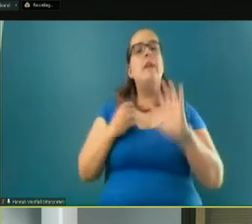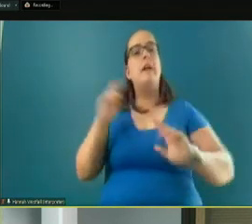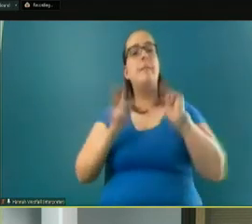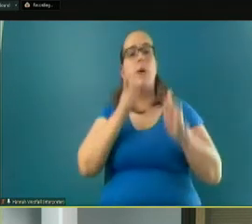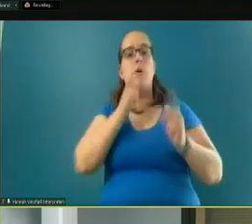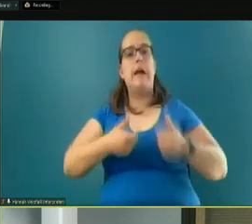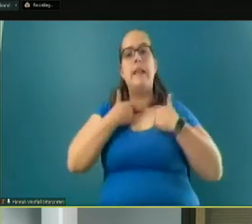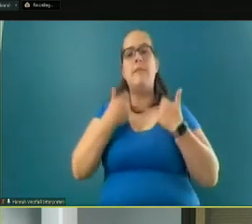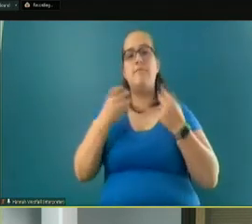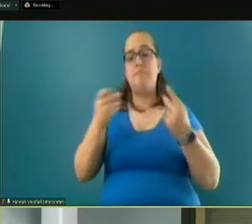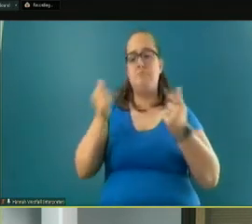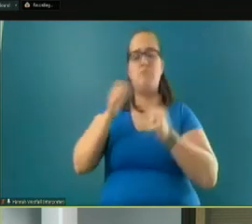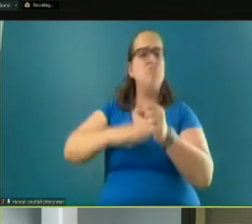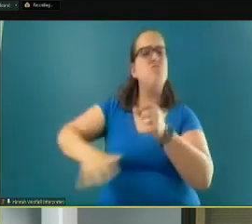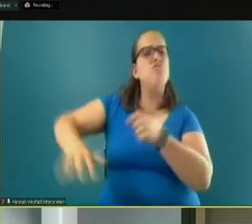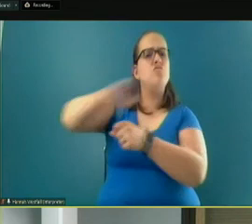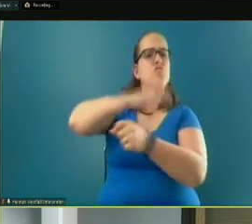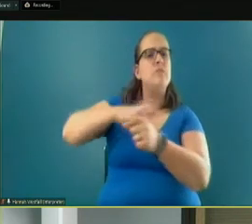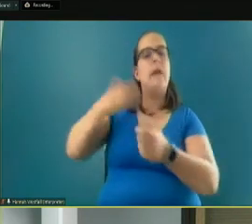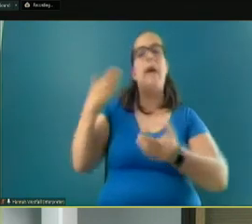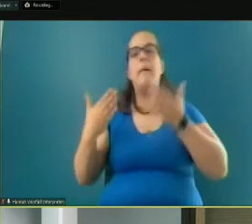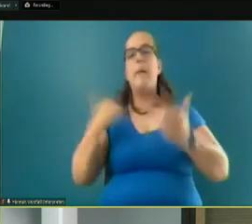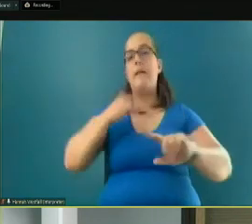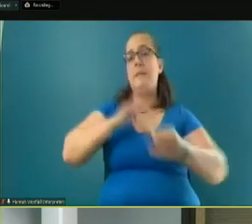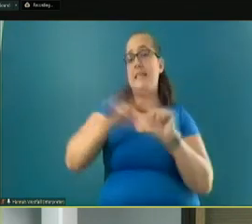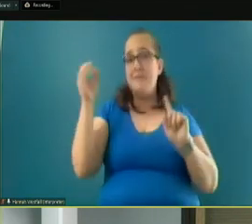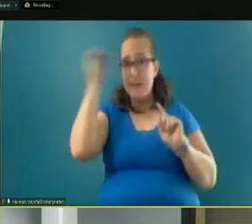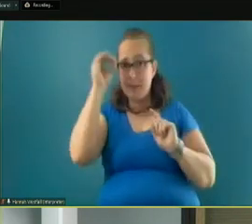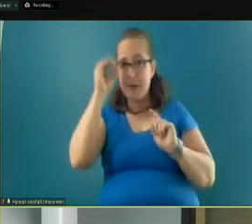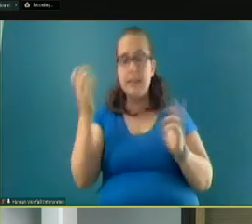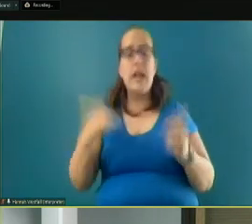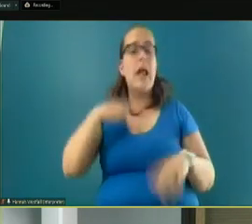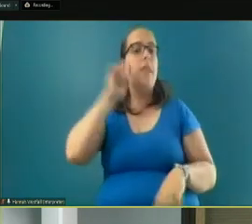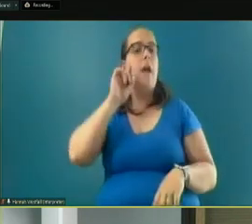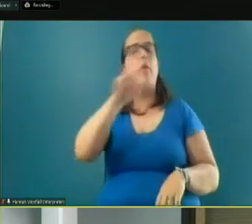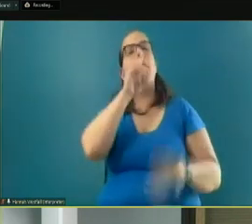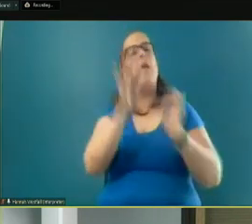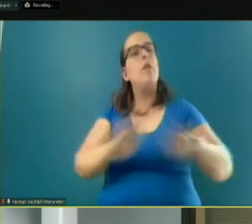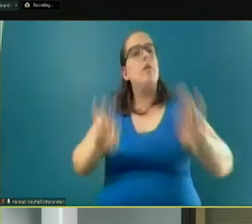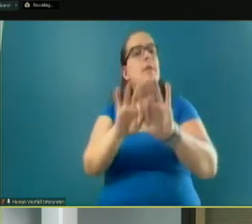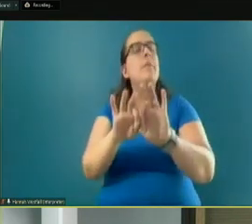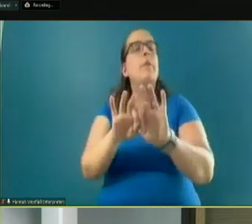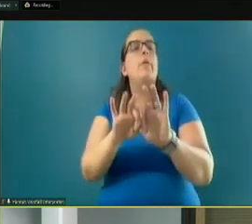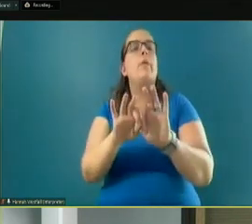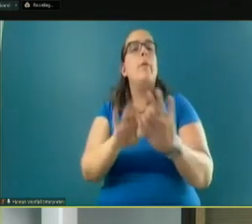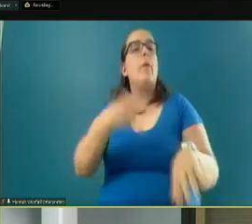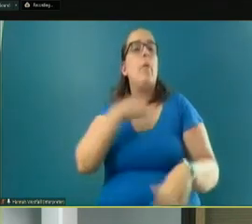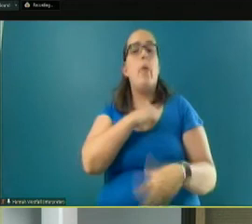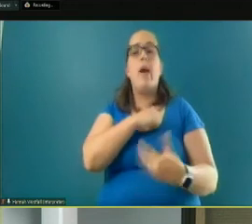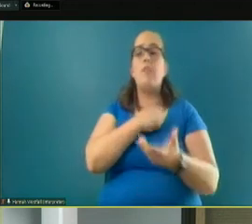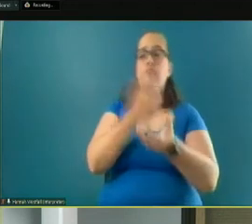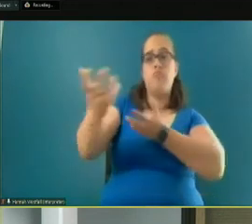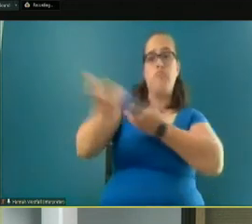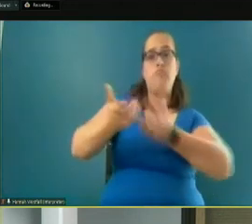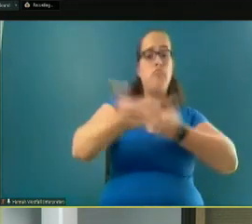immediately around it may have a different opinion, and I think it's really important that we work with those neighbors